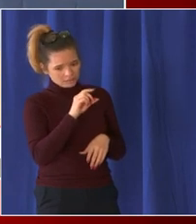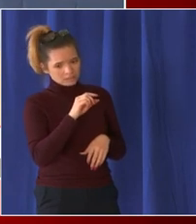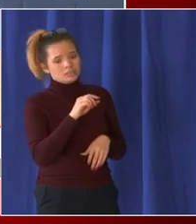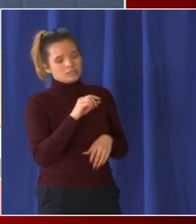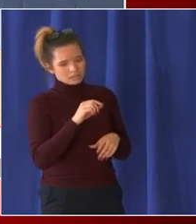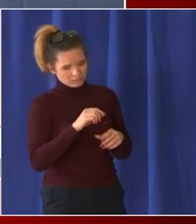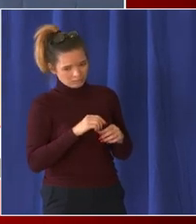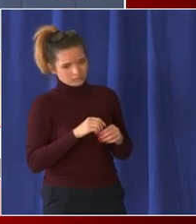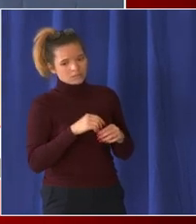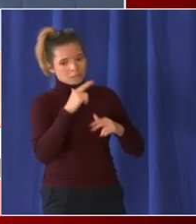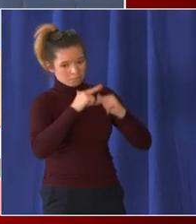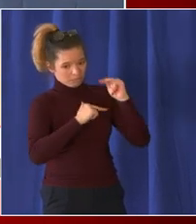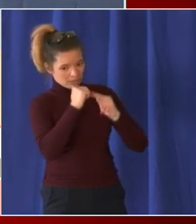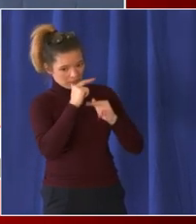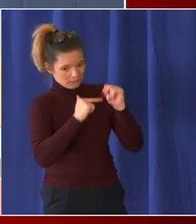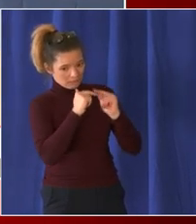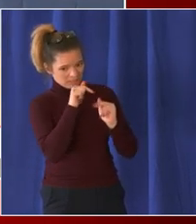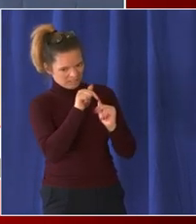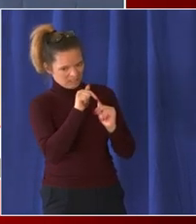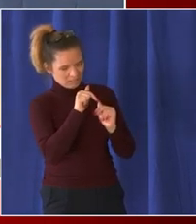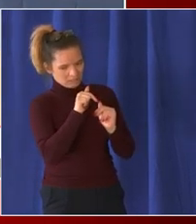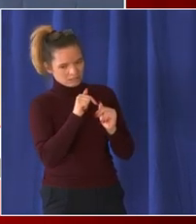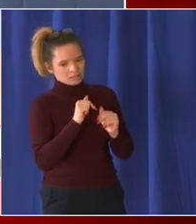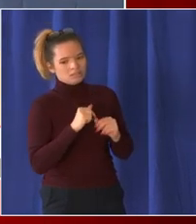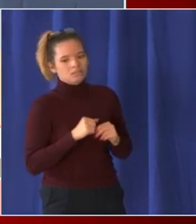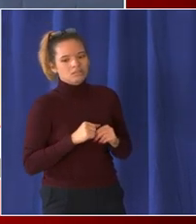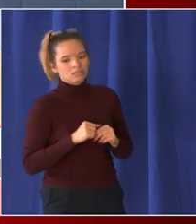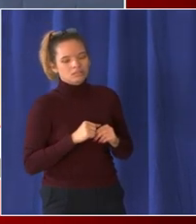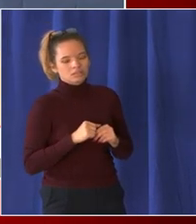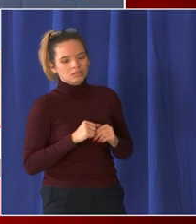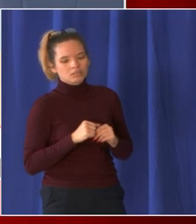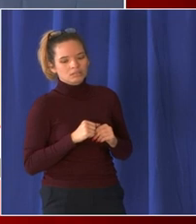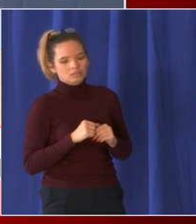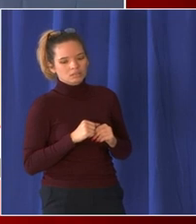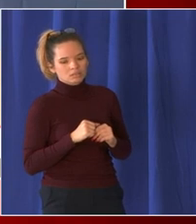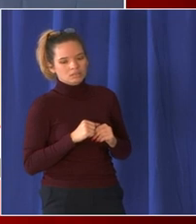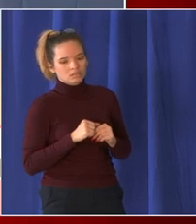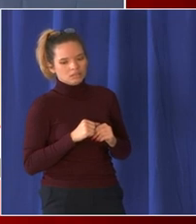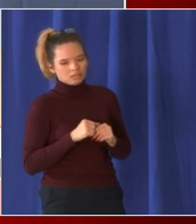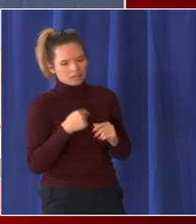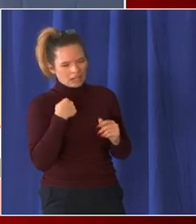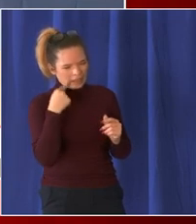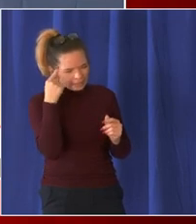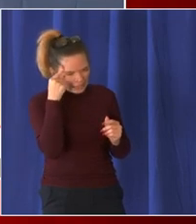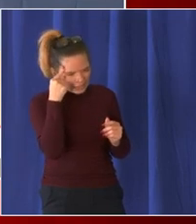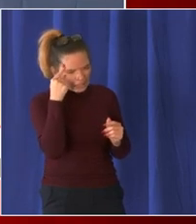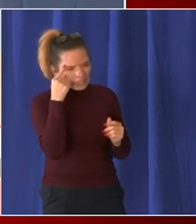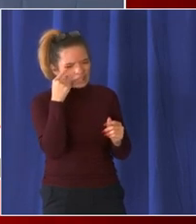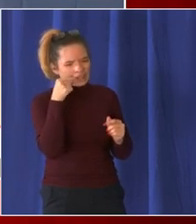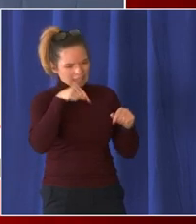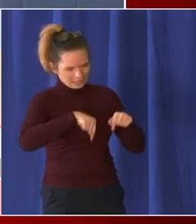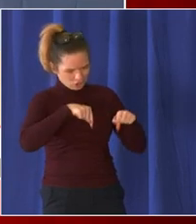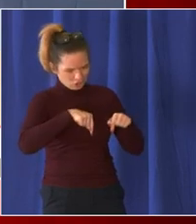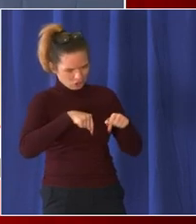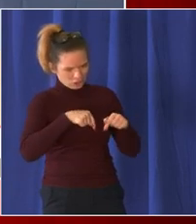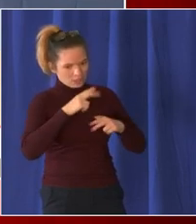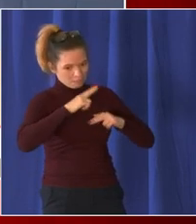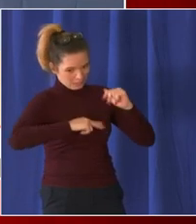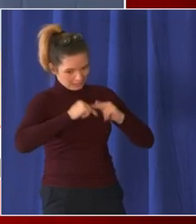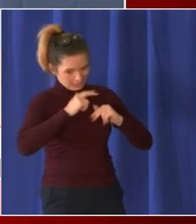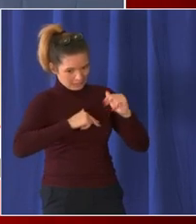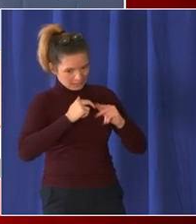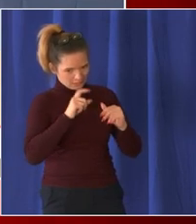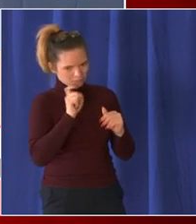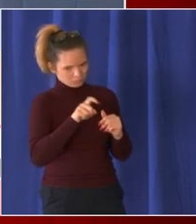that the police department has i know there's a plan to have some type of museum here could you give us a timeline on that and and what happens that daily